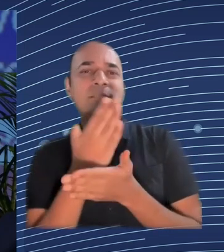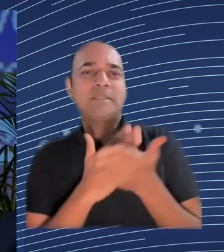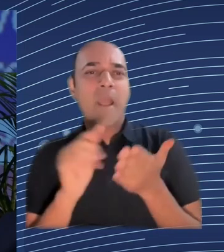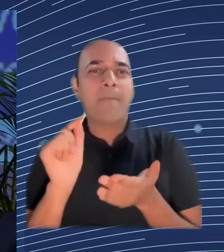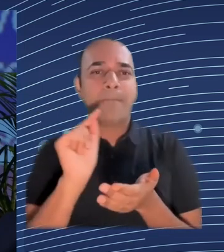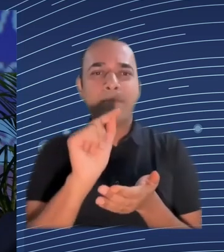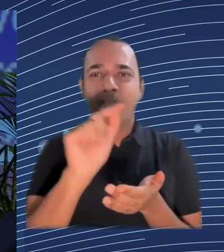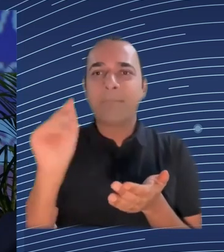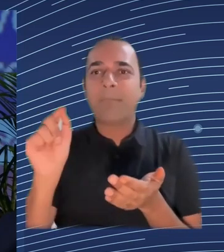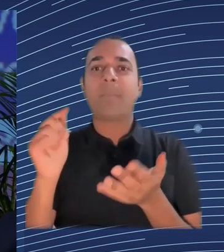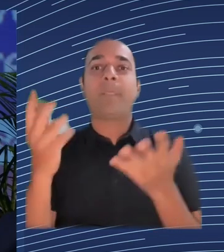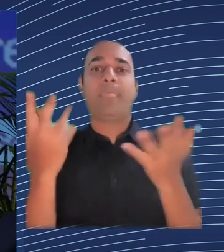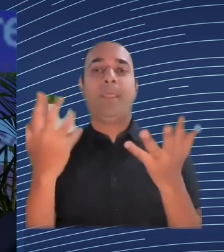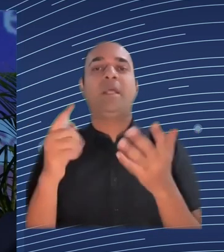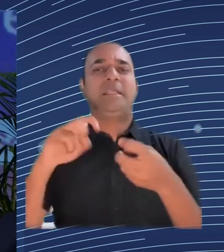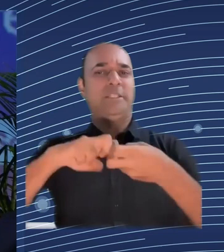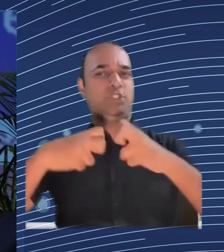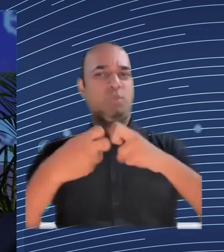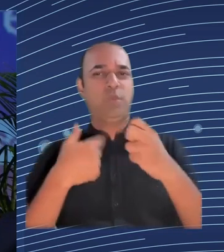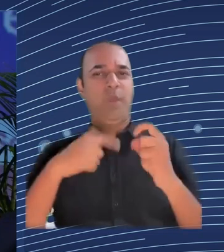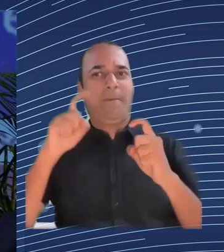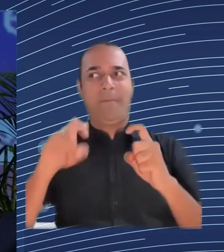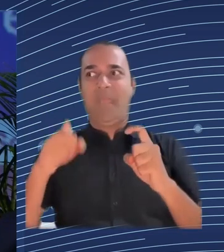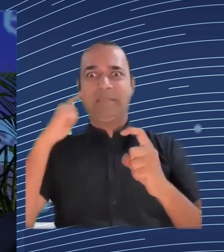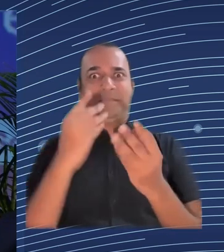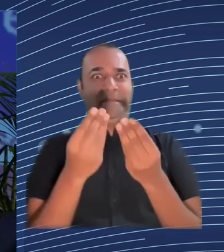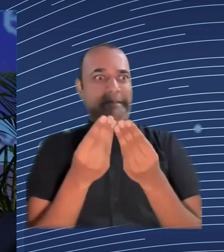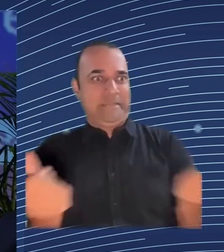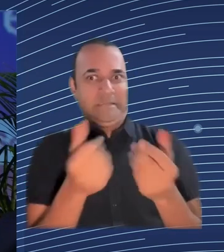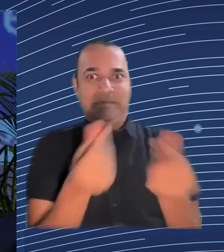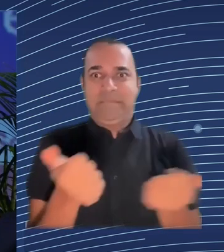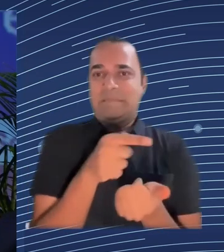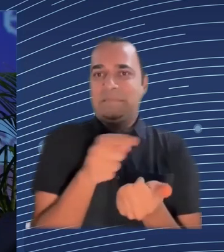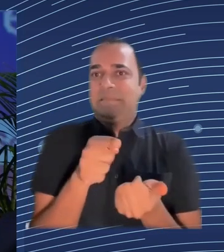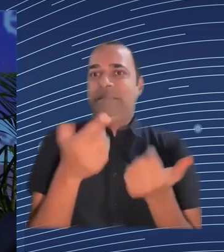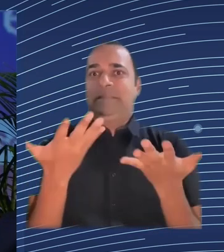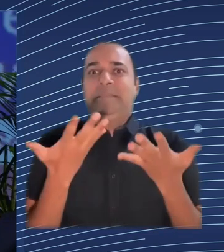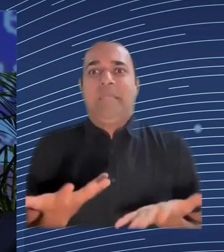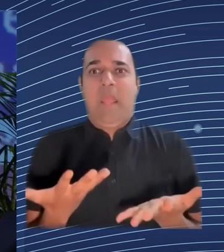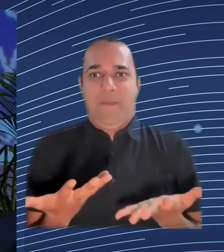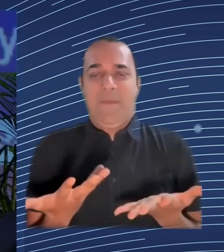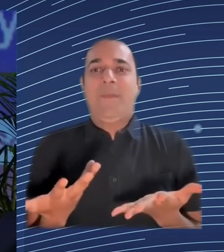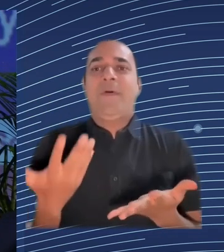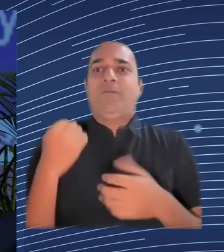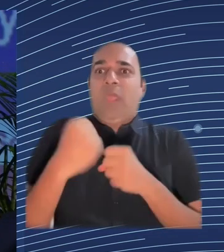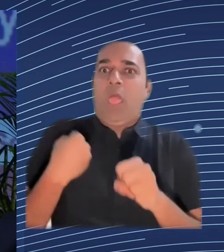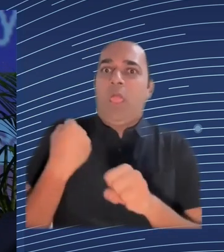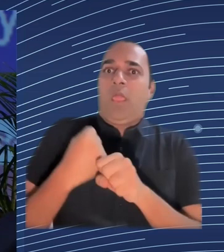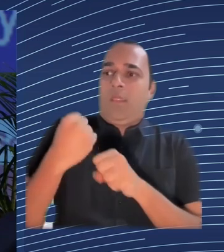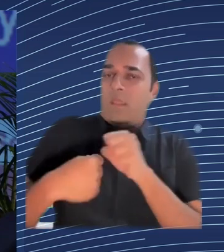How is the work allocated to me? How am I being performance managed including how am being automatically dismissed?